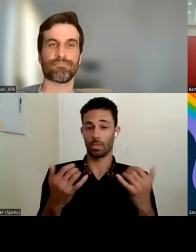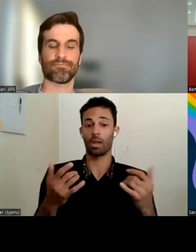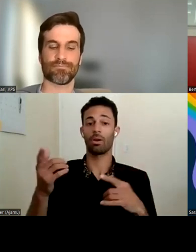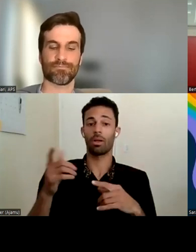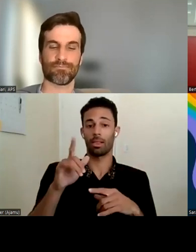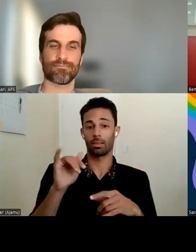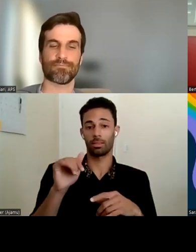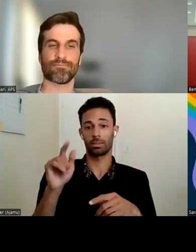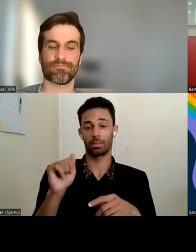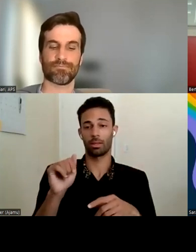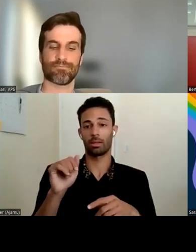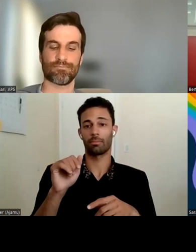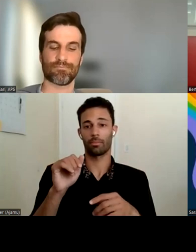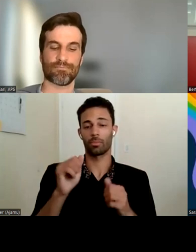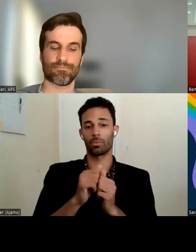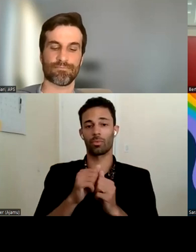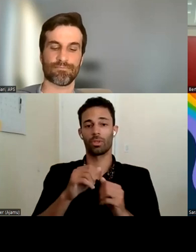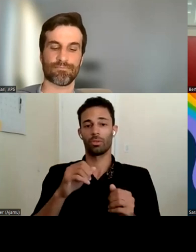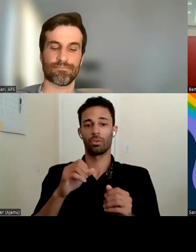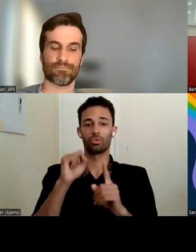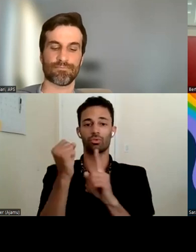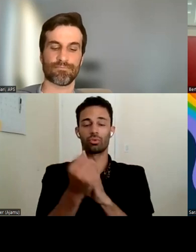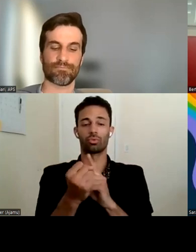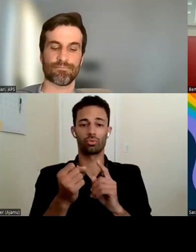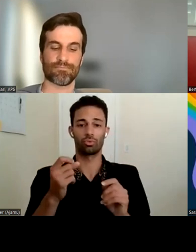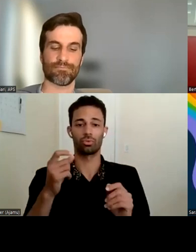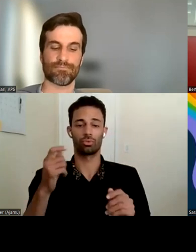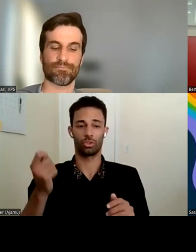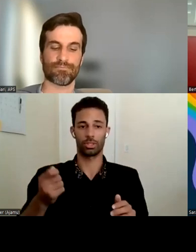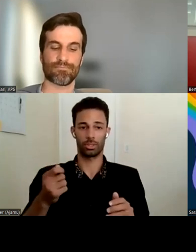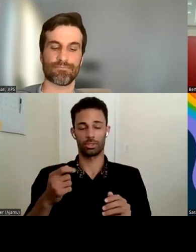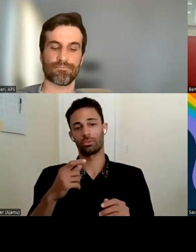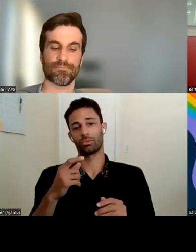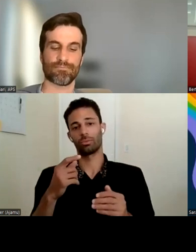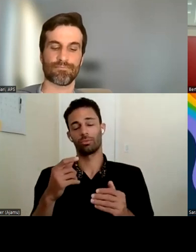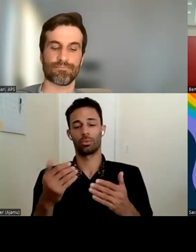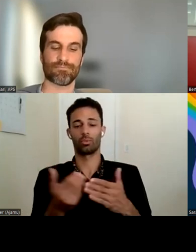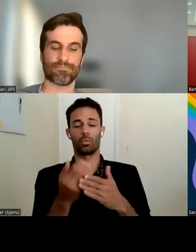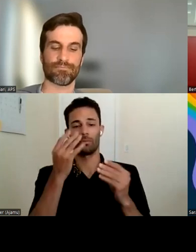Elder Justice Coalition to give an update on the 2023 uh blueprint